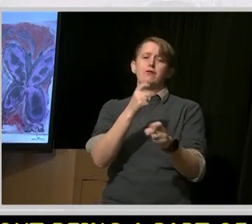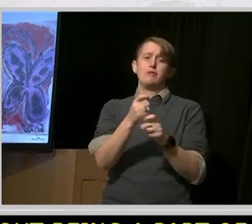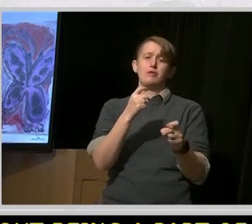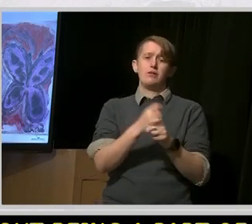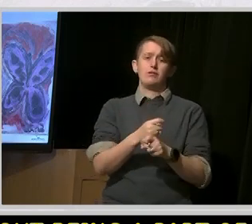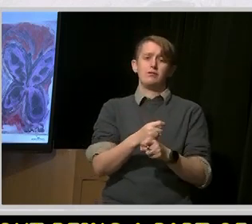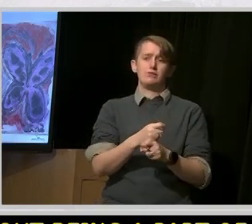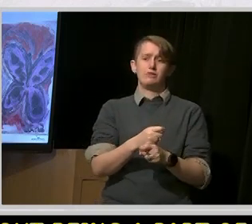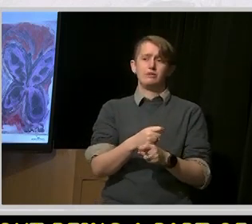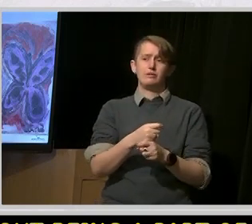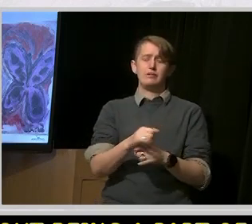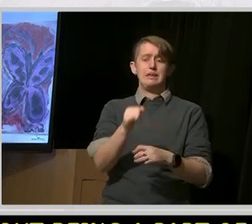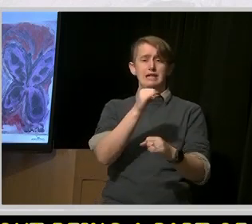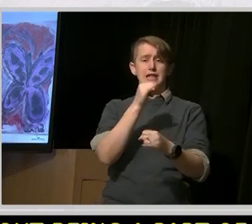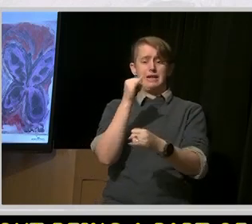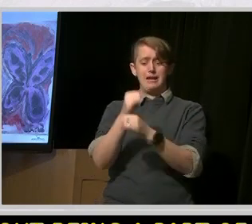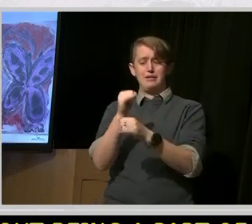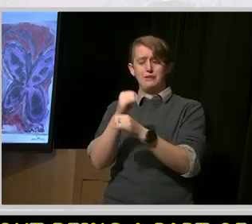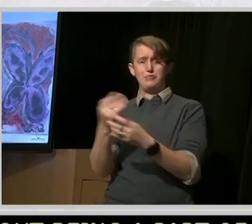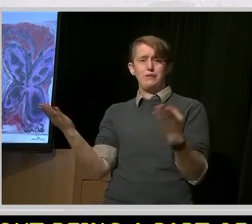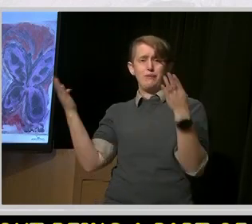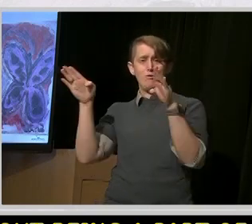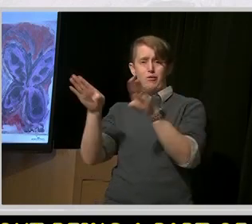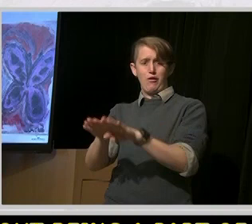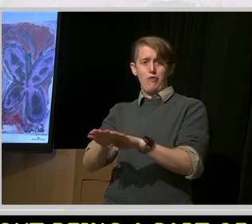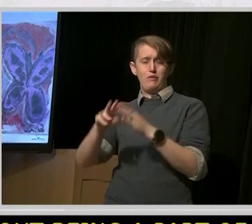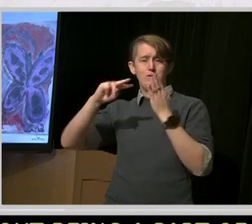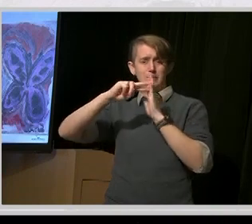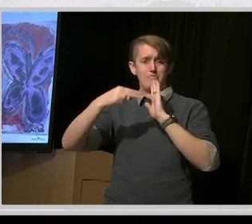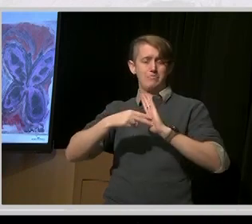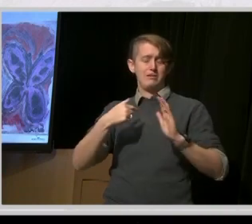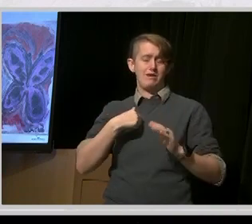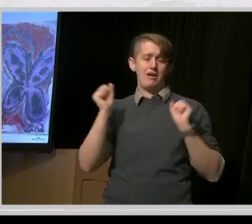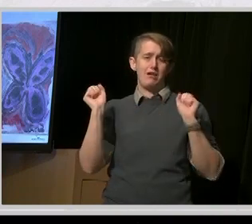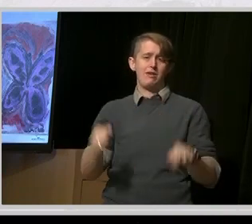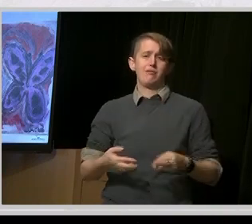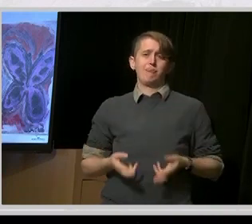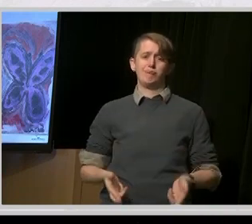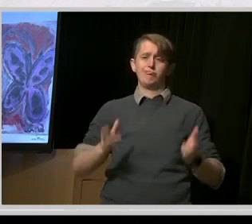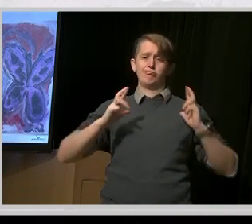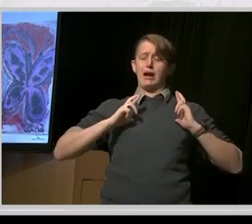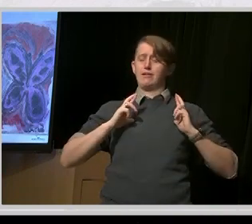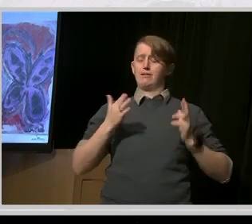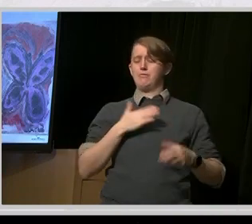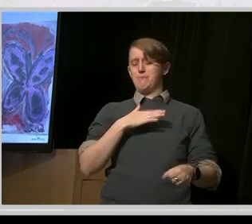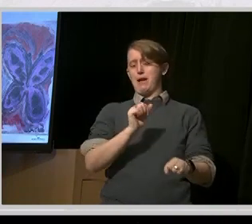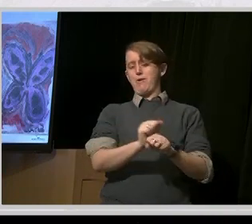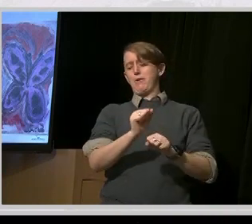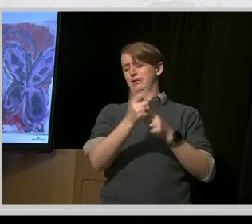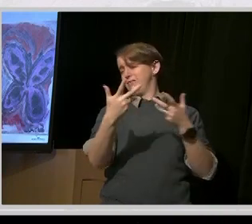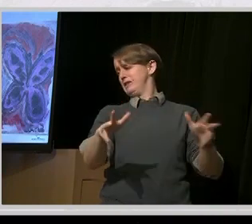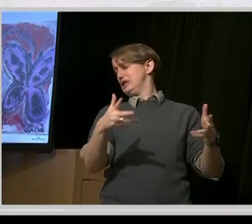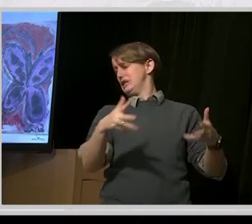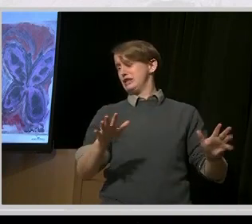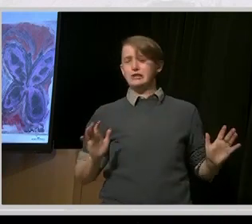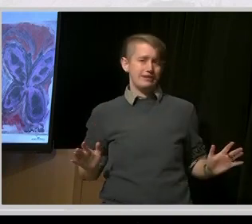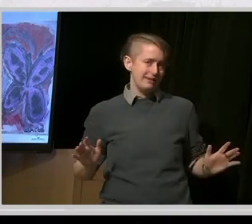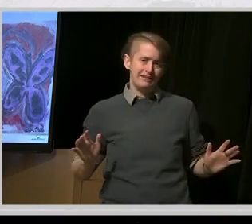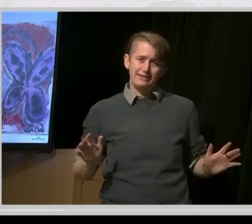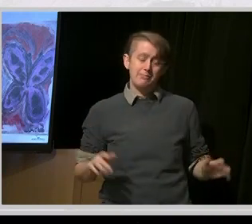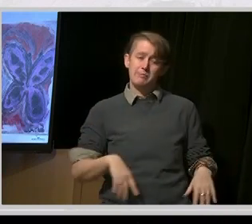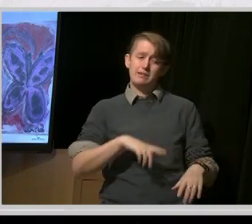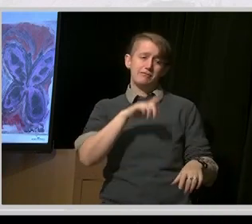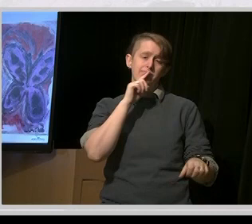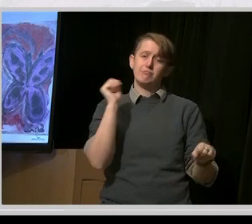But closing institutions is actually the easy part. Whether you blow them